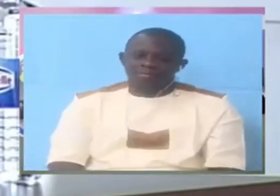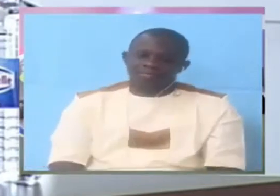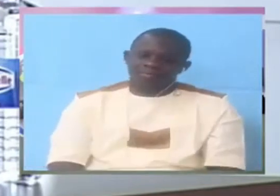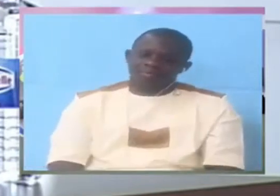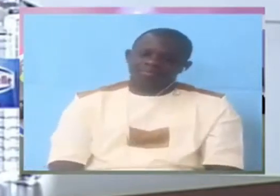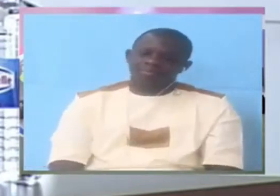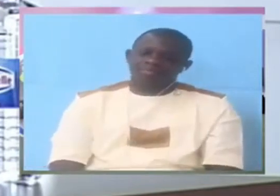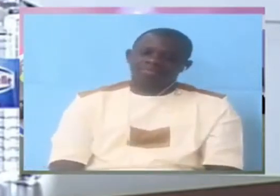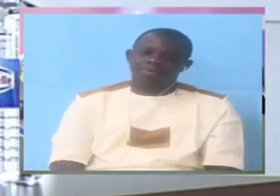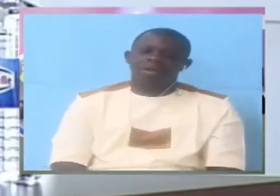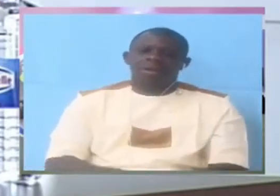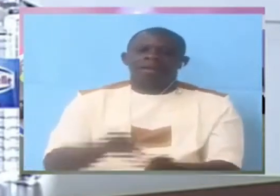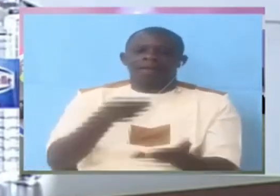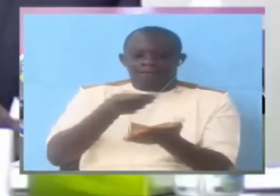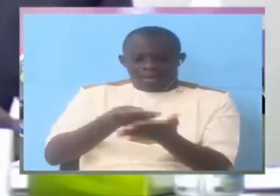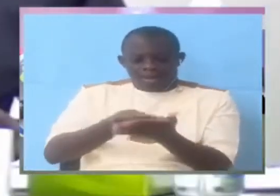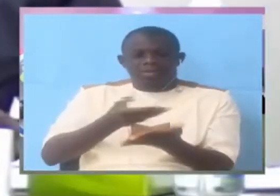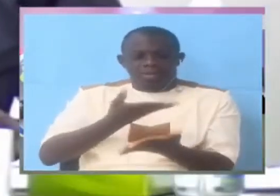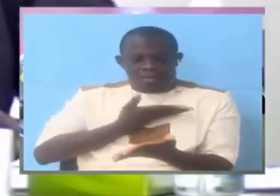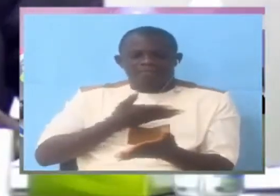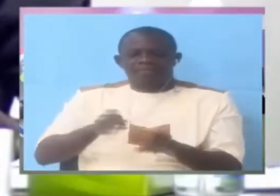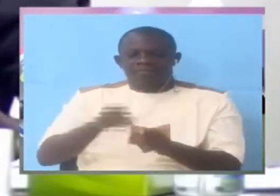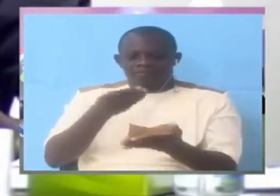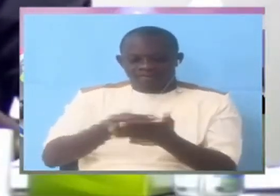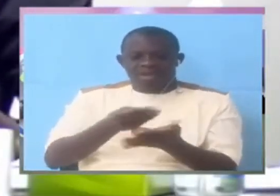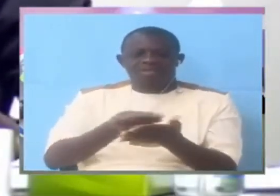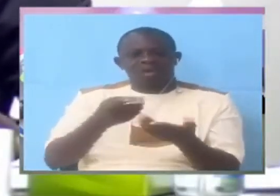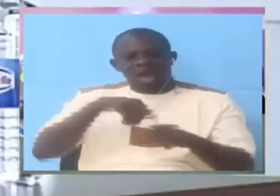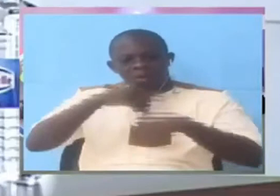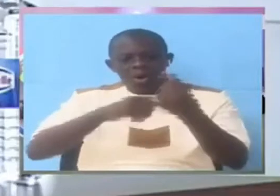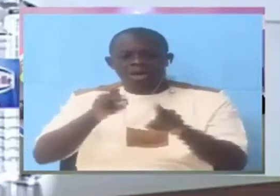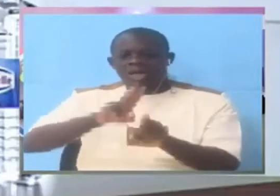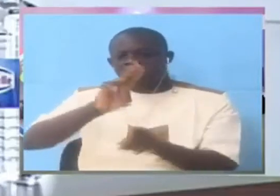For finance, you would have finance, human resources and admin.